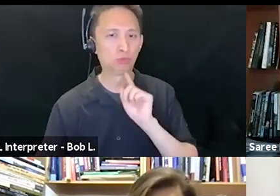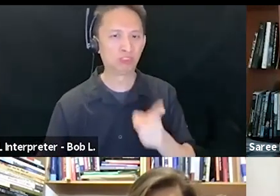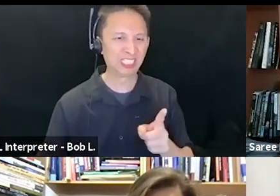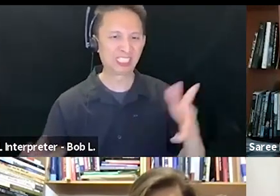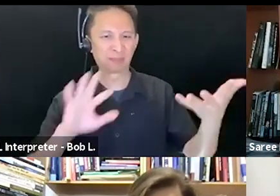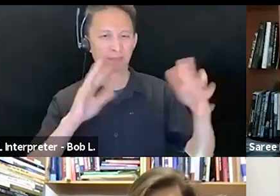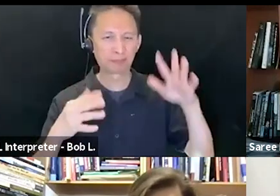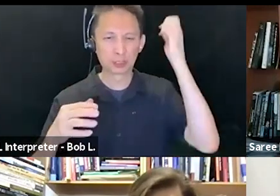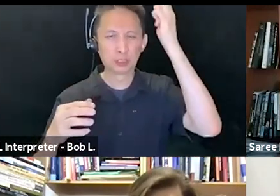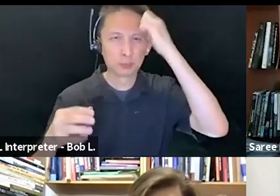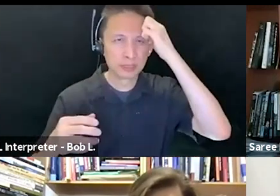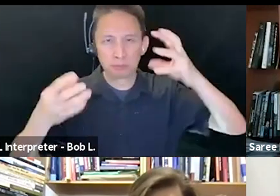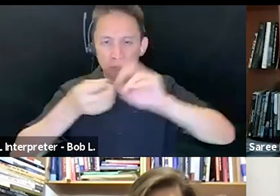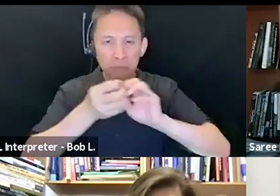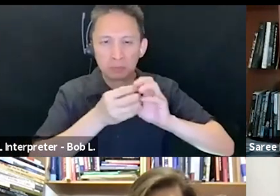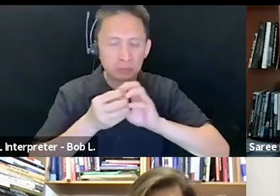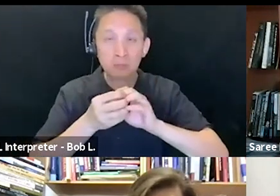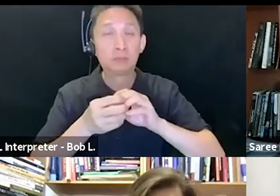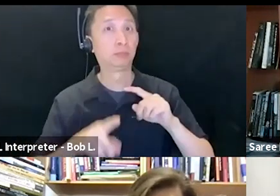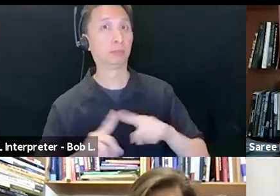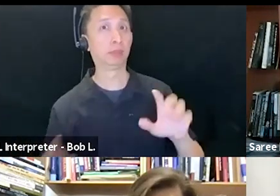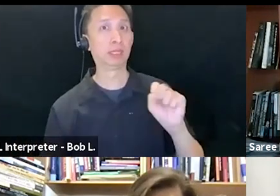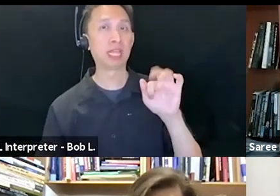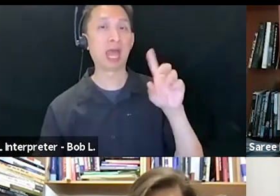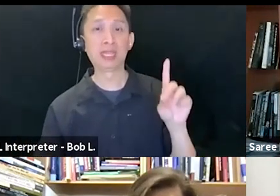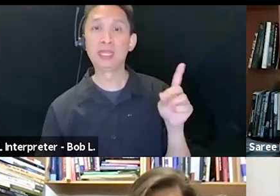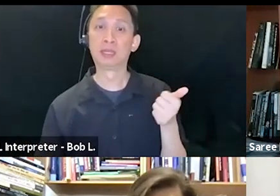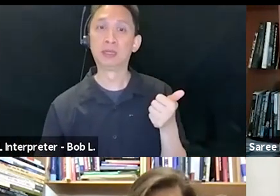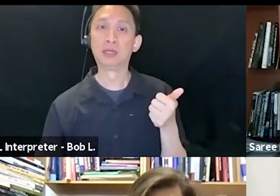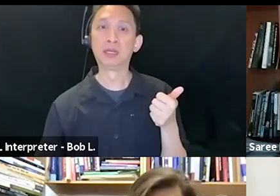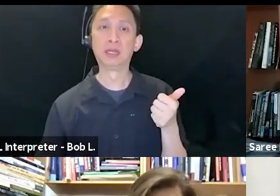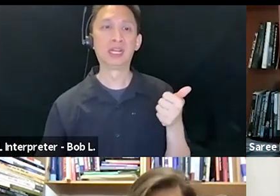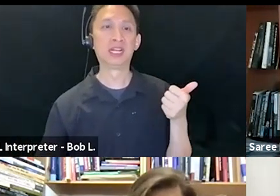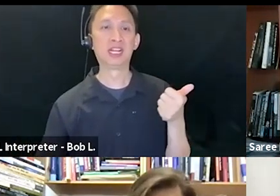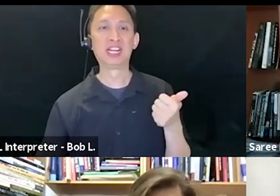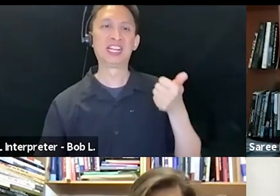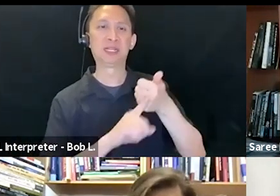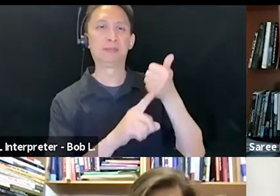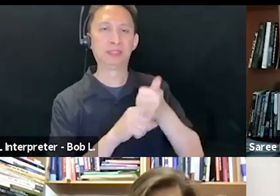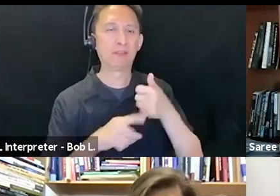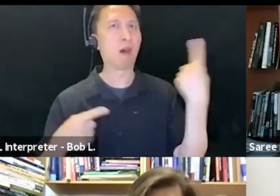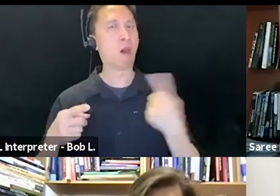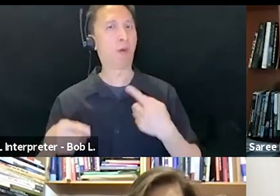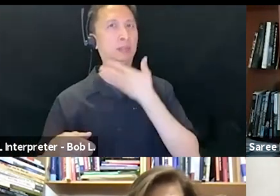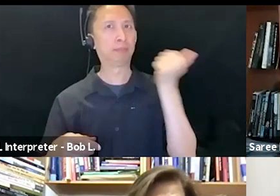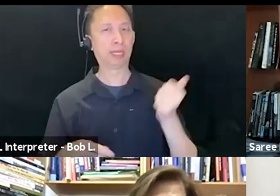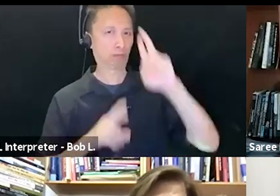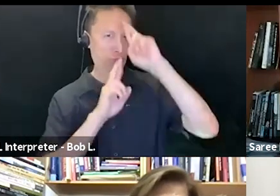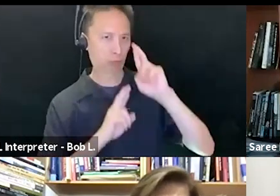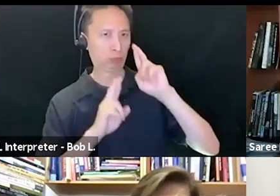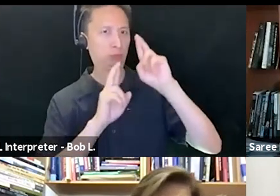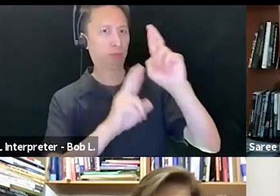dignified and respectful, even when at his most cuttingly critical. Tensions are now running high around